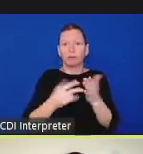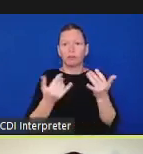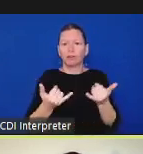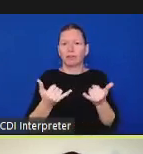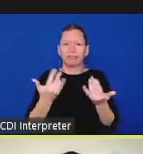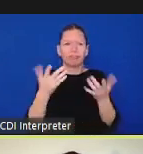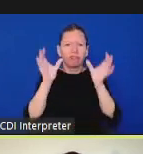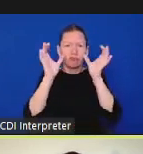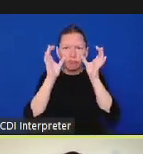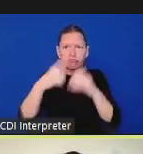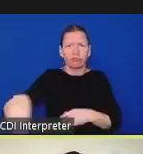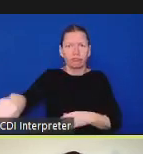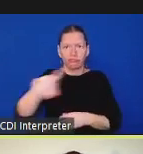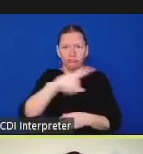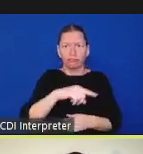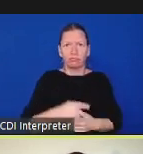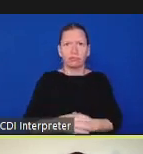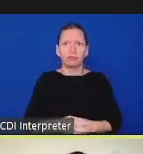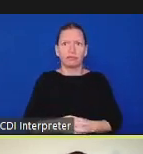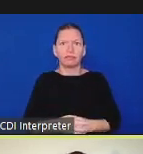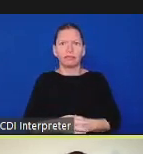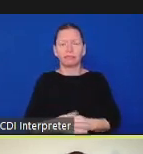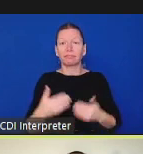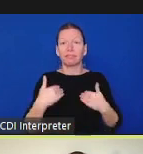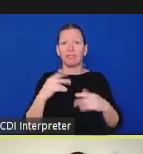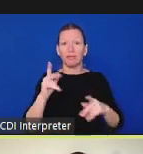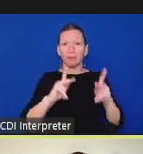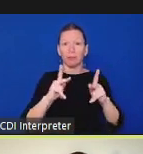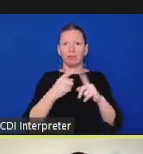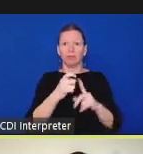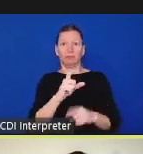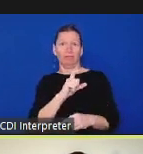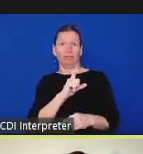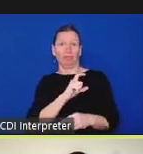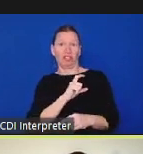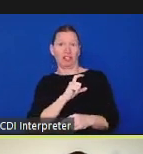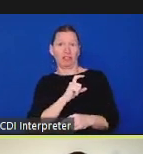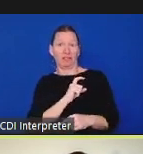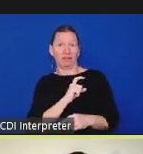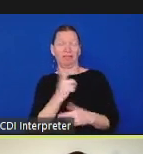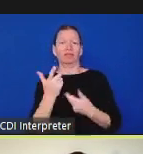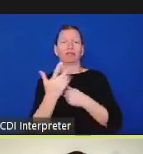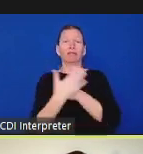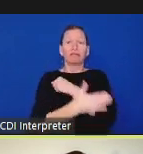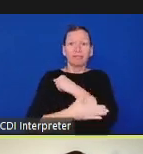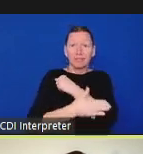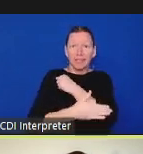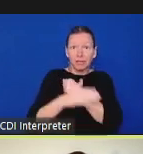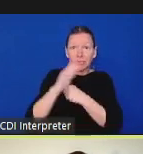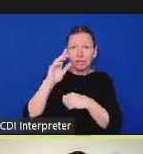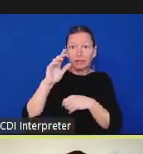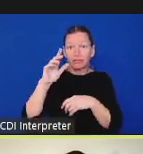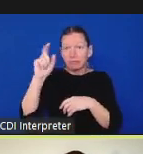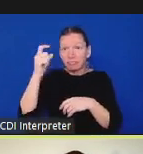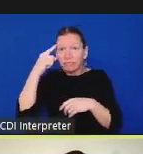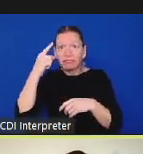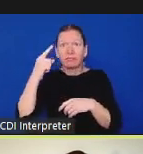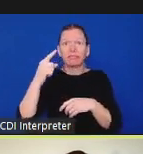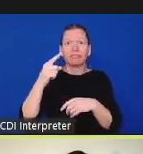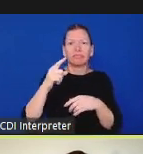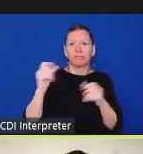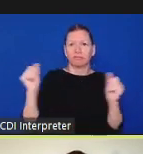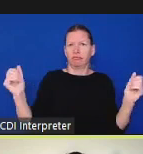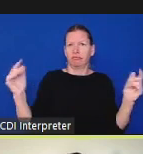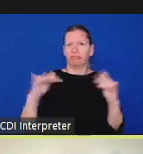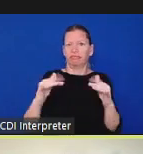office people from the county government and nicole all here to listen and so your voices are excuse me